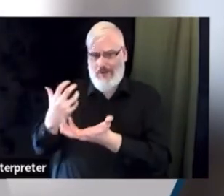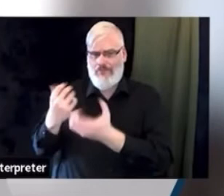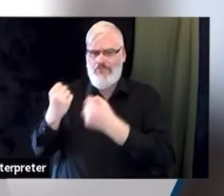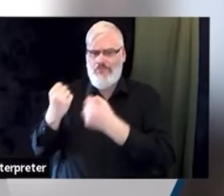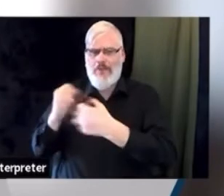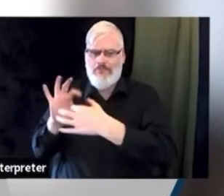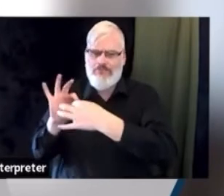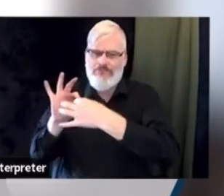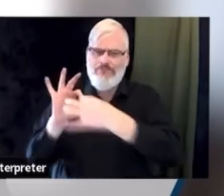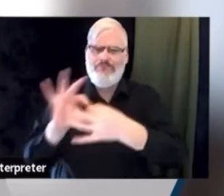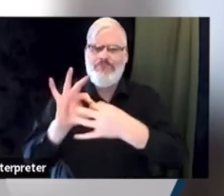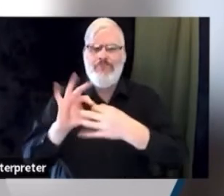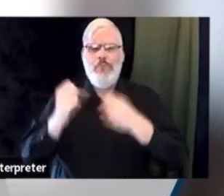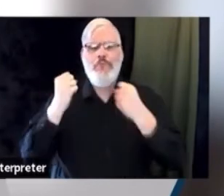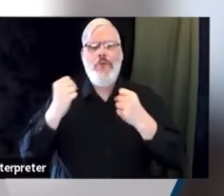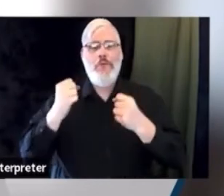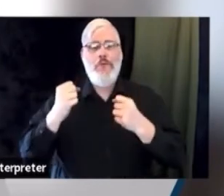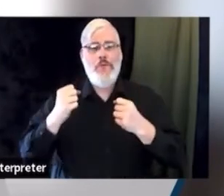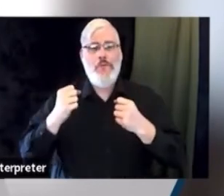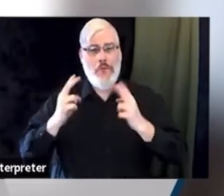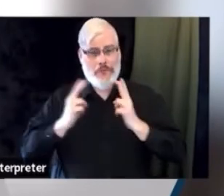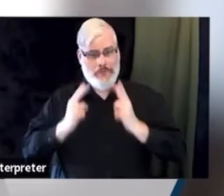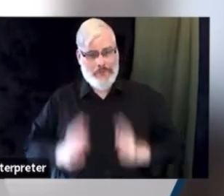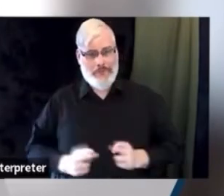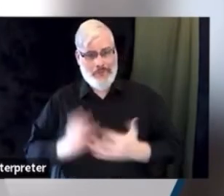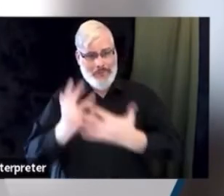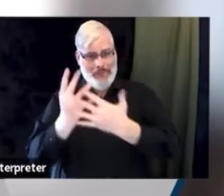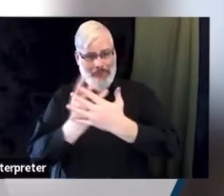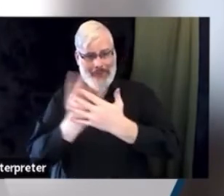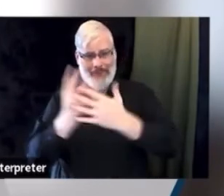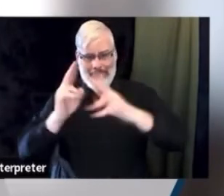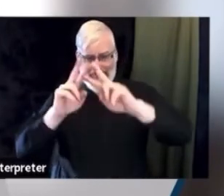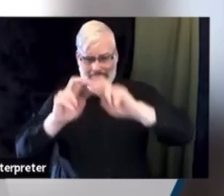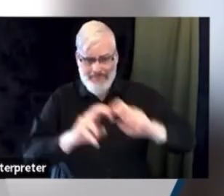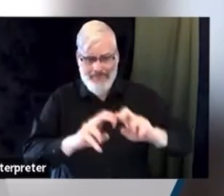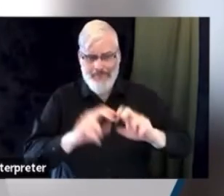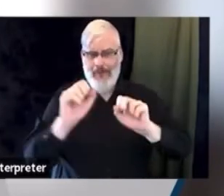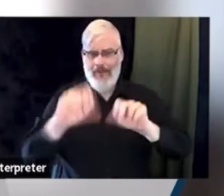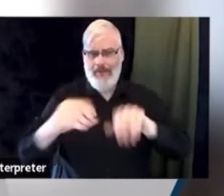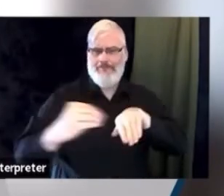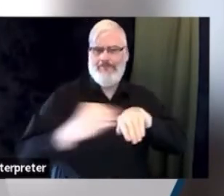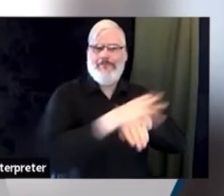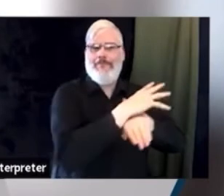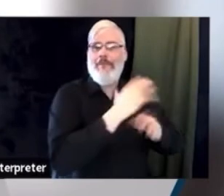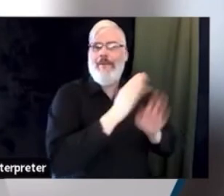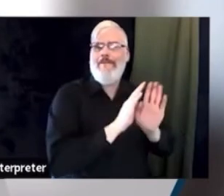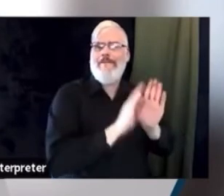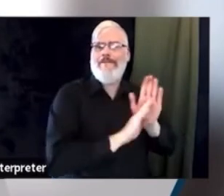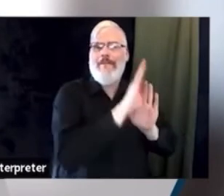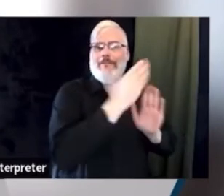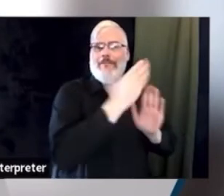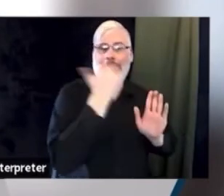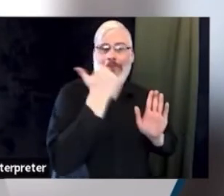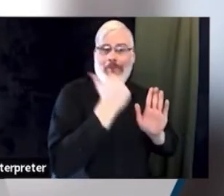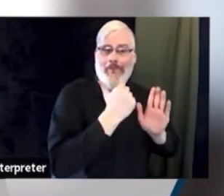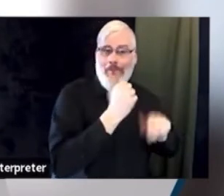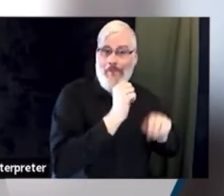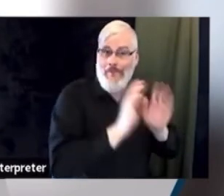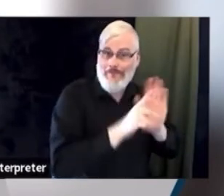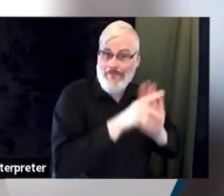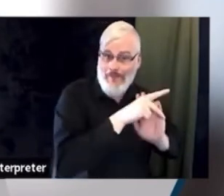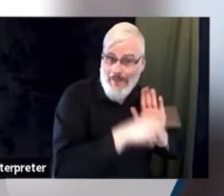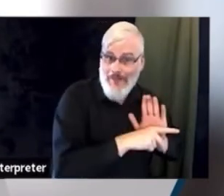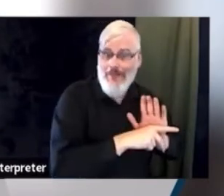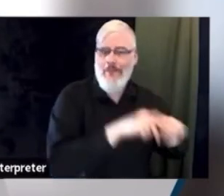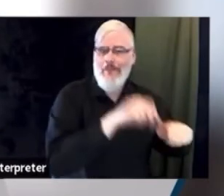works to develop policies and workflows and how that affects not only the membership of Madison fire department in every